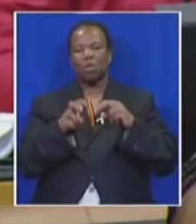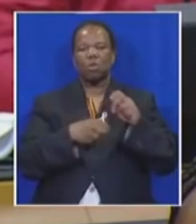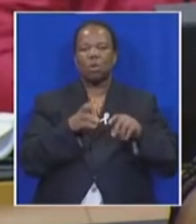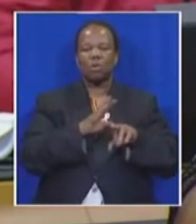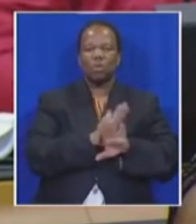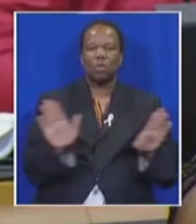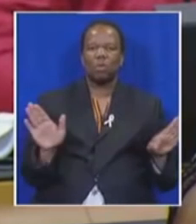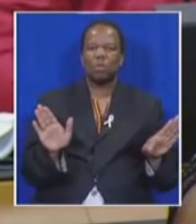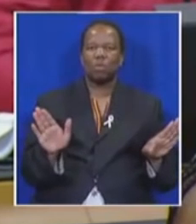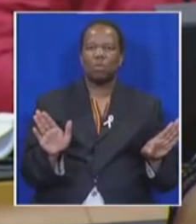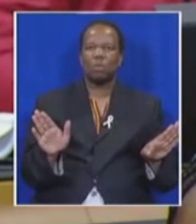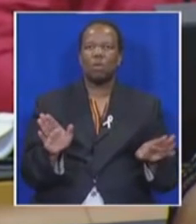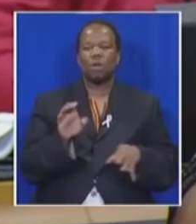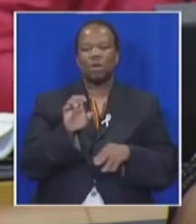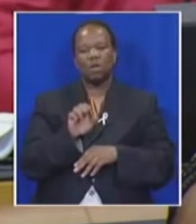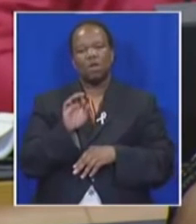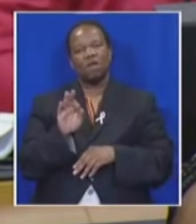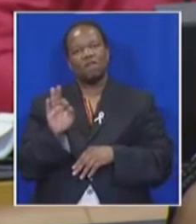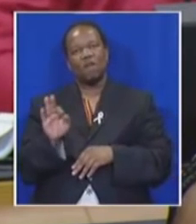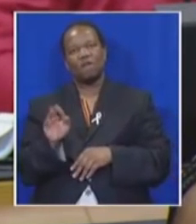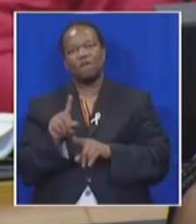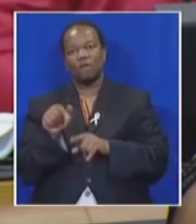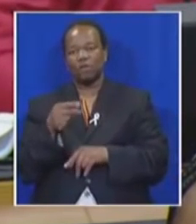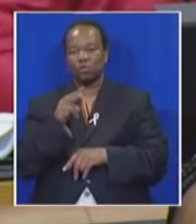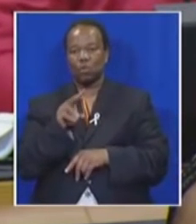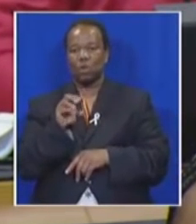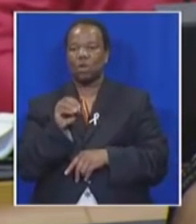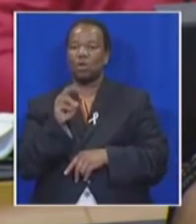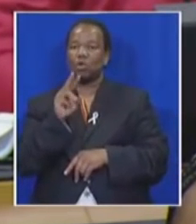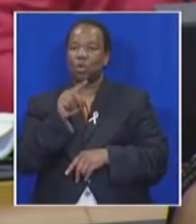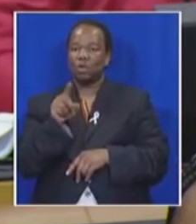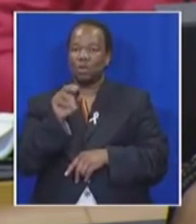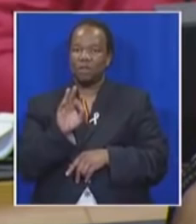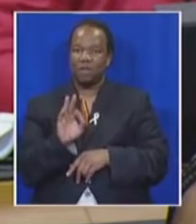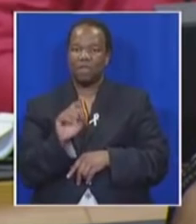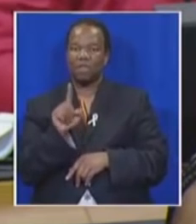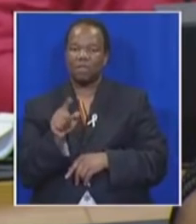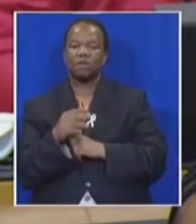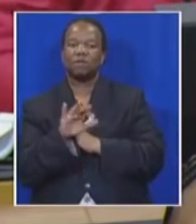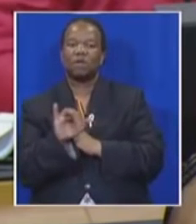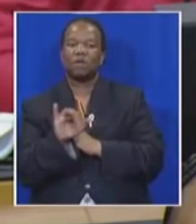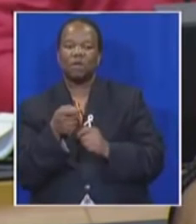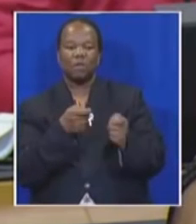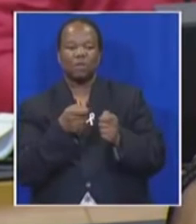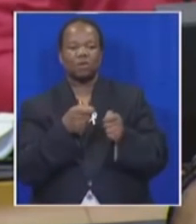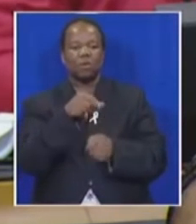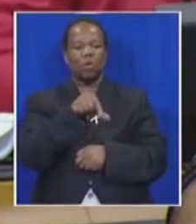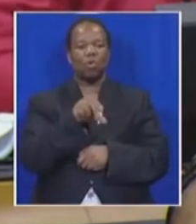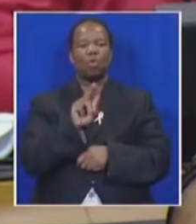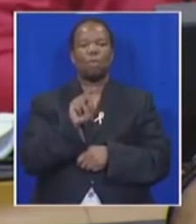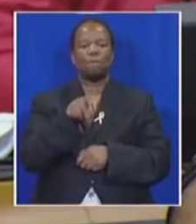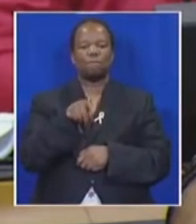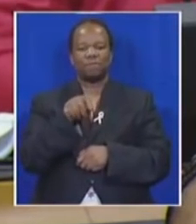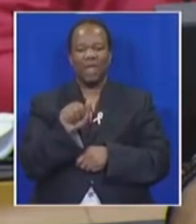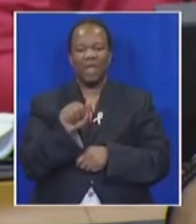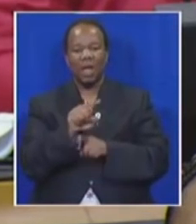However, the EFF has warned as early as 2013 that South Africa is under the management of the Guptas, and the democratically elected